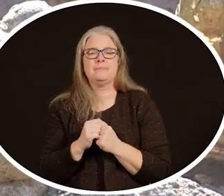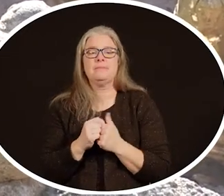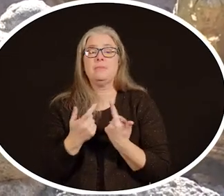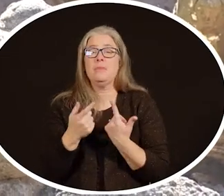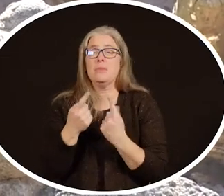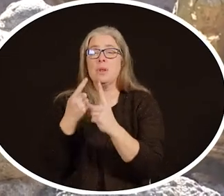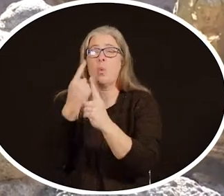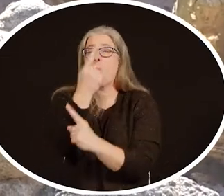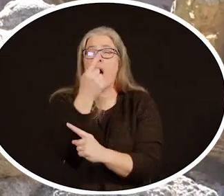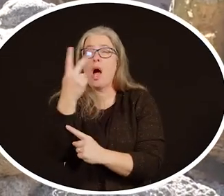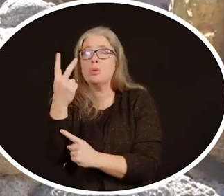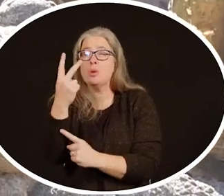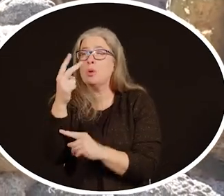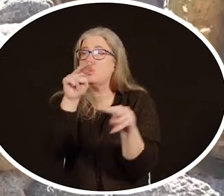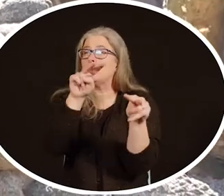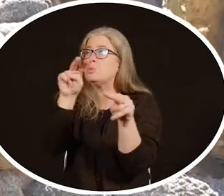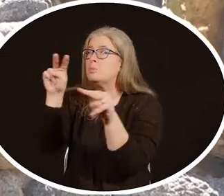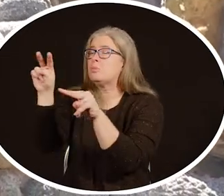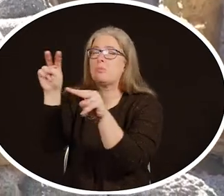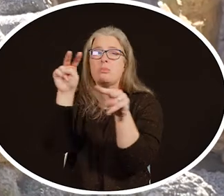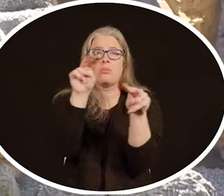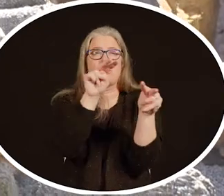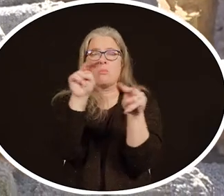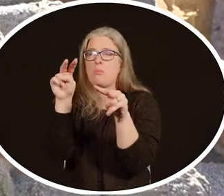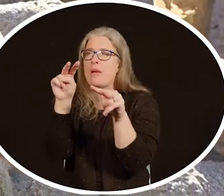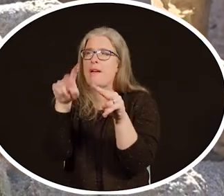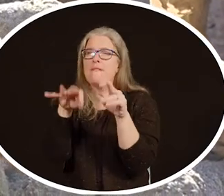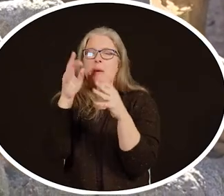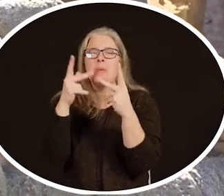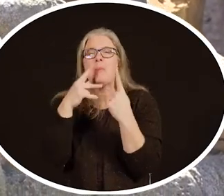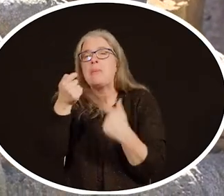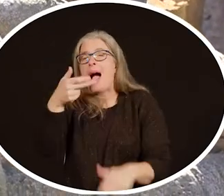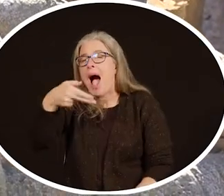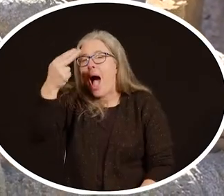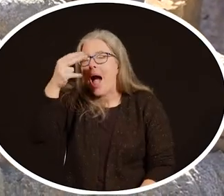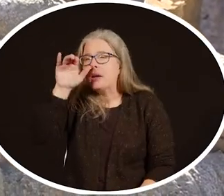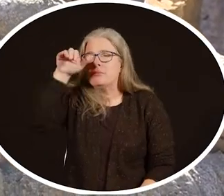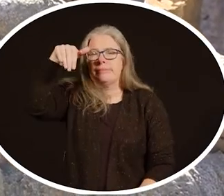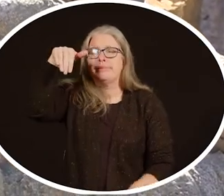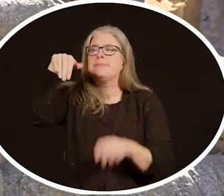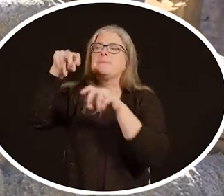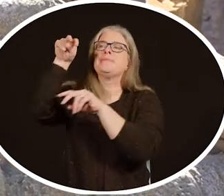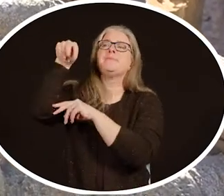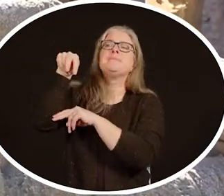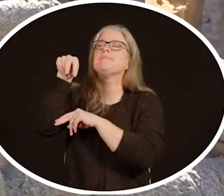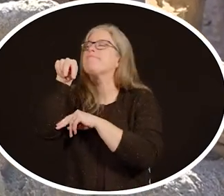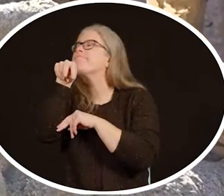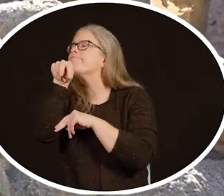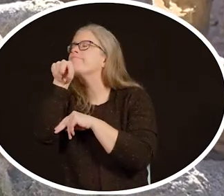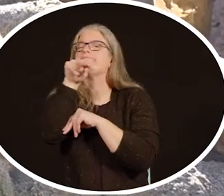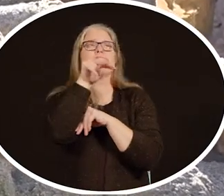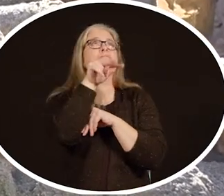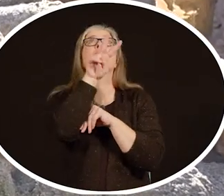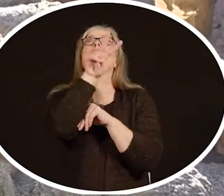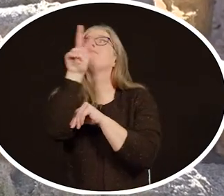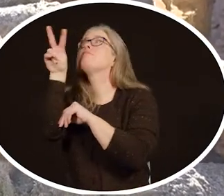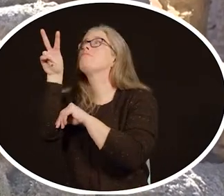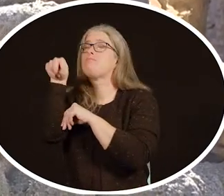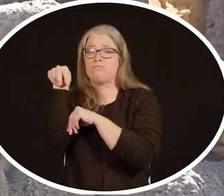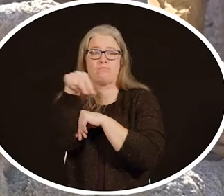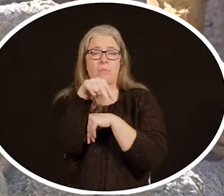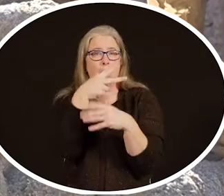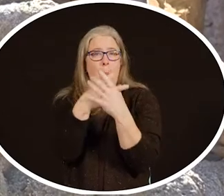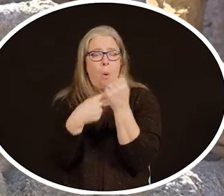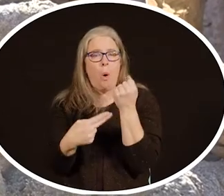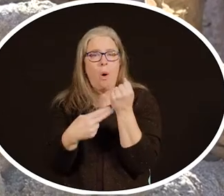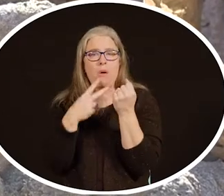So those one or two lookouts are going to try to find a place maybe a little bit high up where they can watch in the sky and watch on the